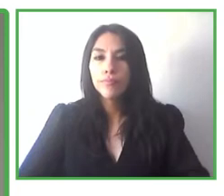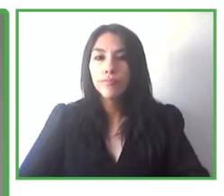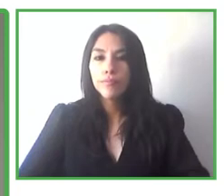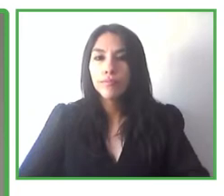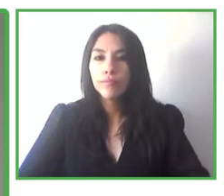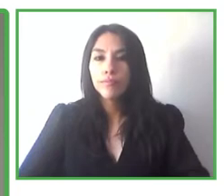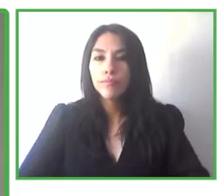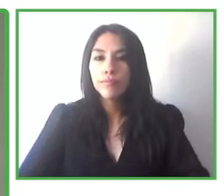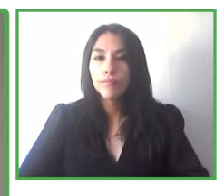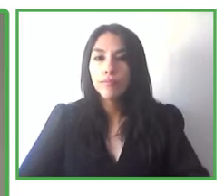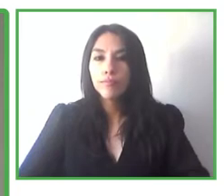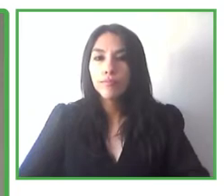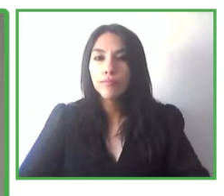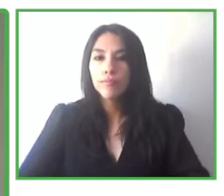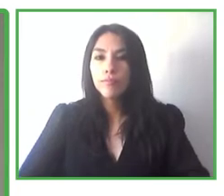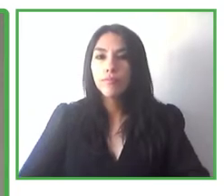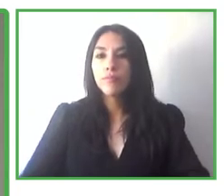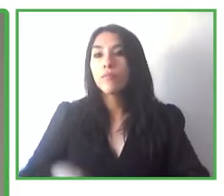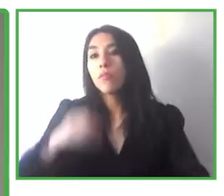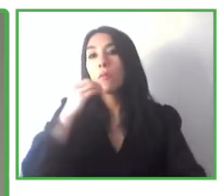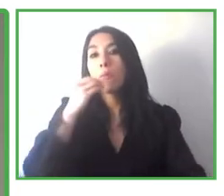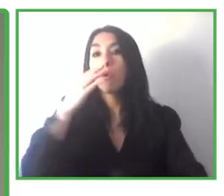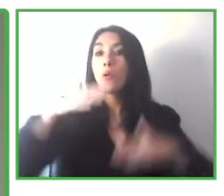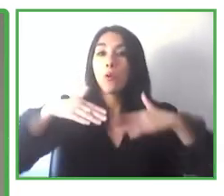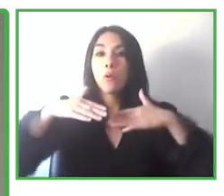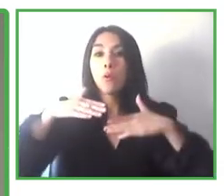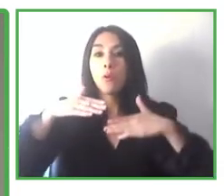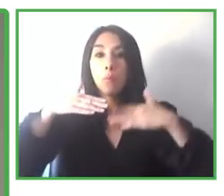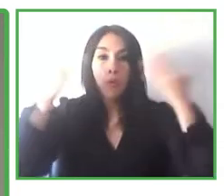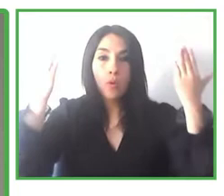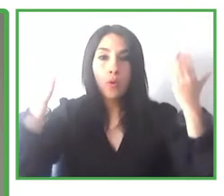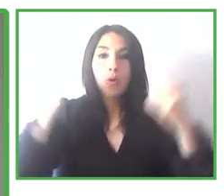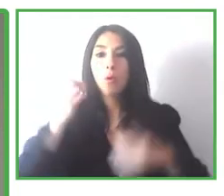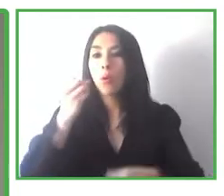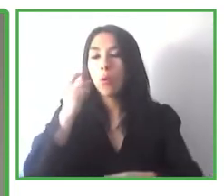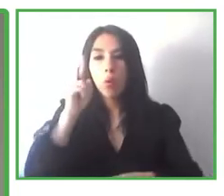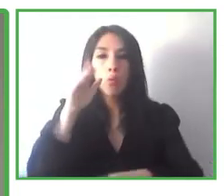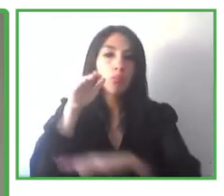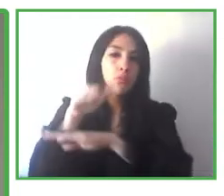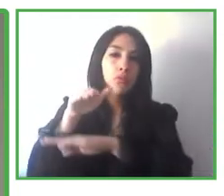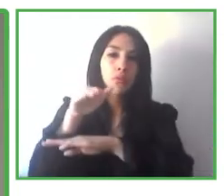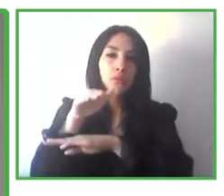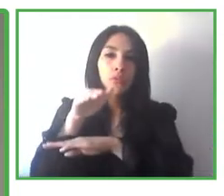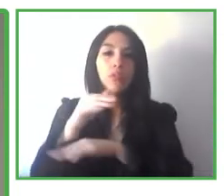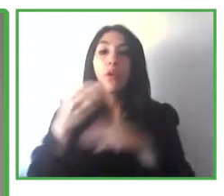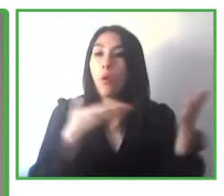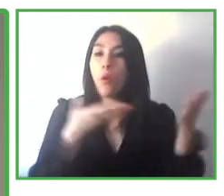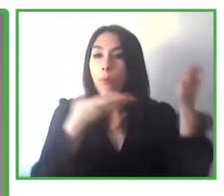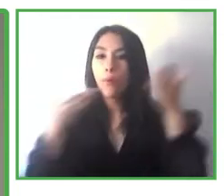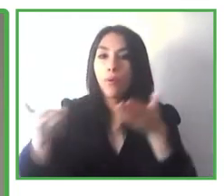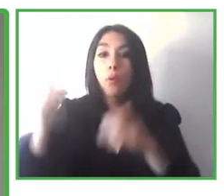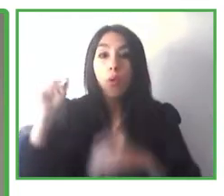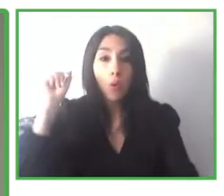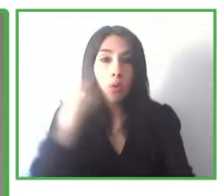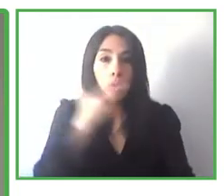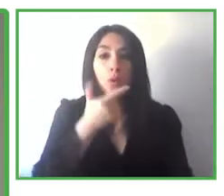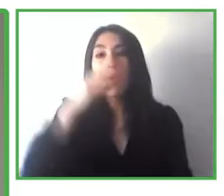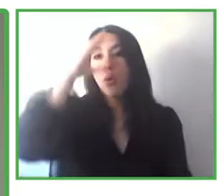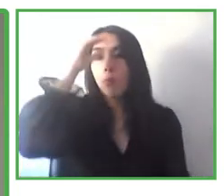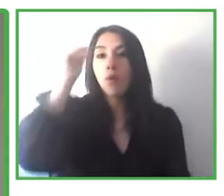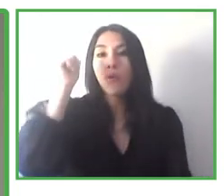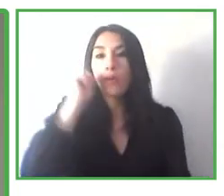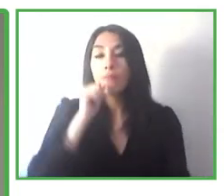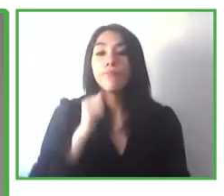Good morning or good afternoon. Welcome everyone to